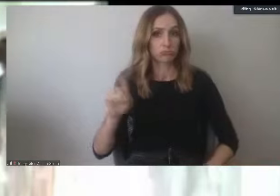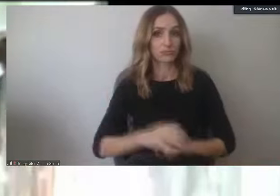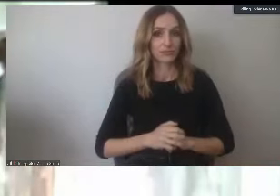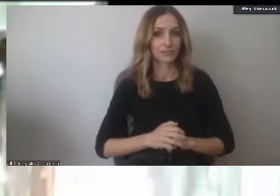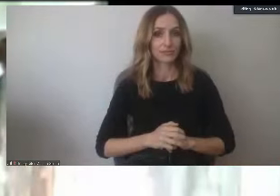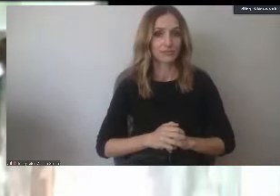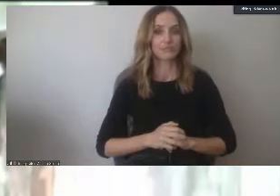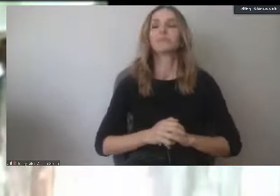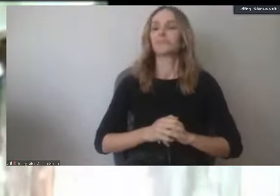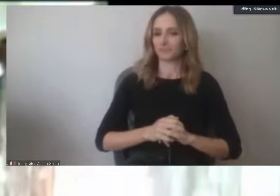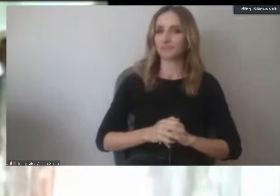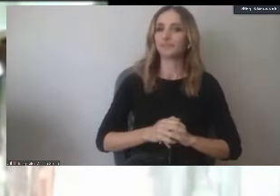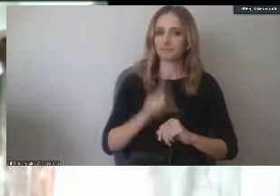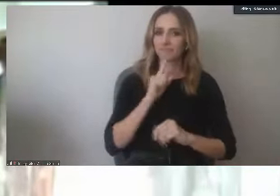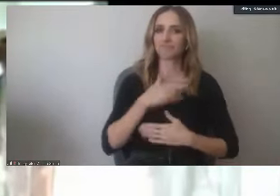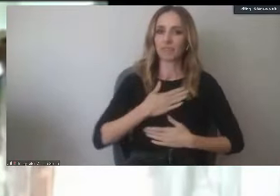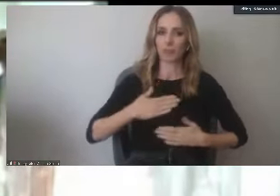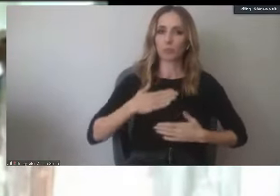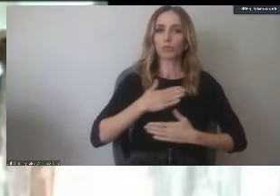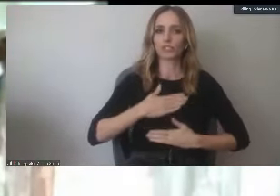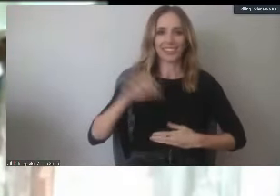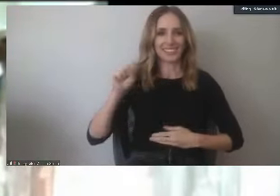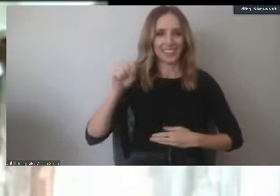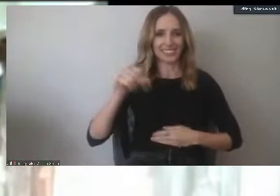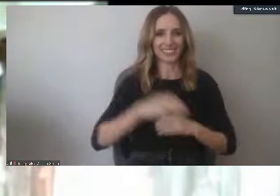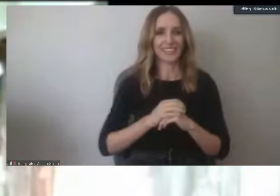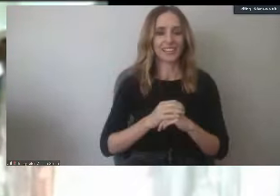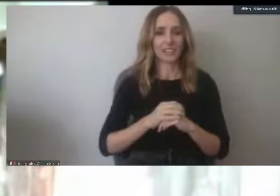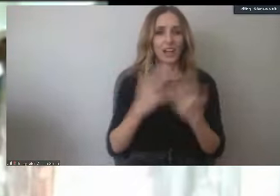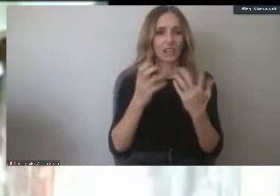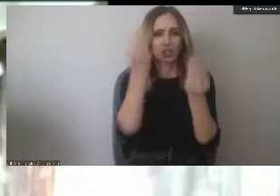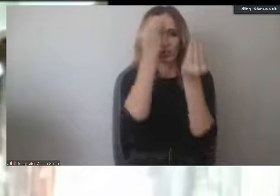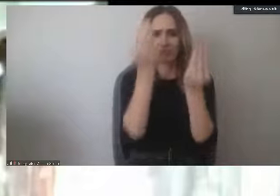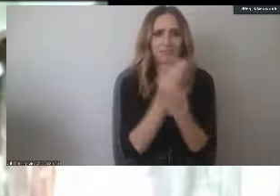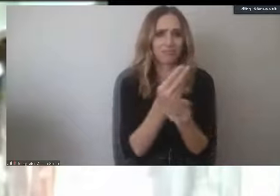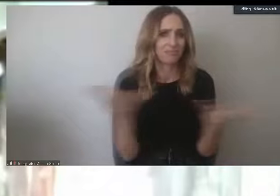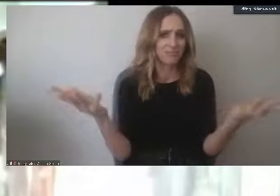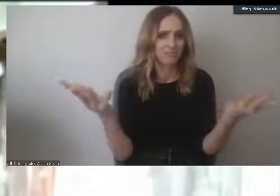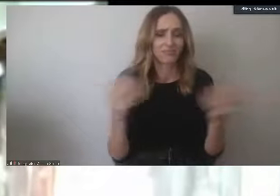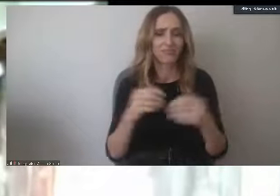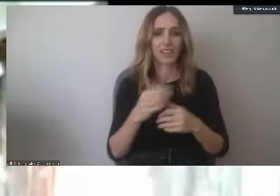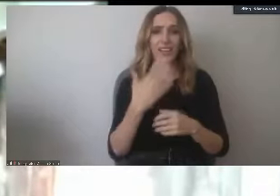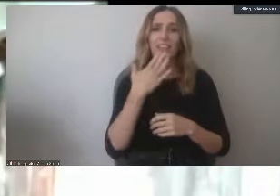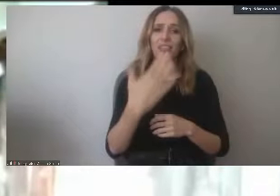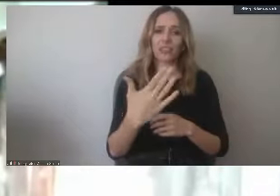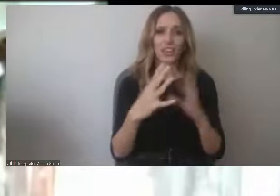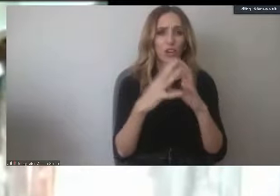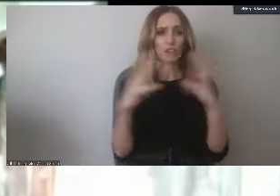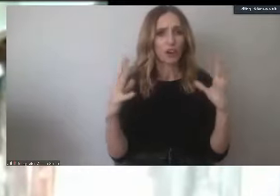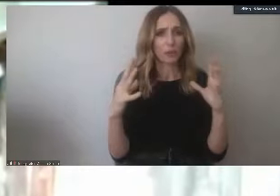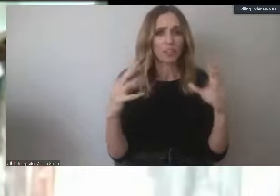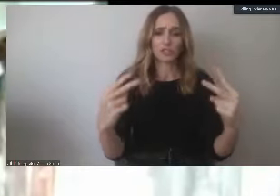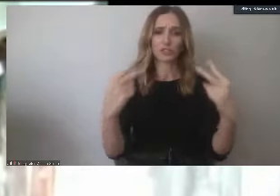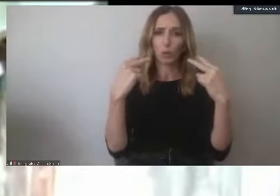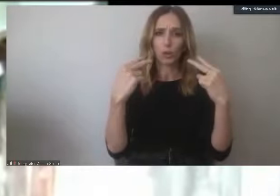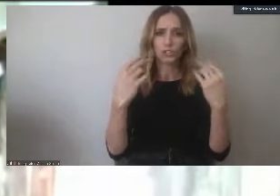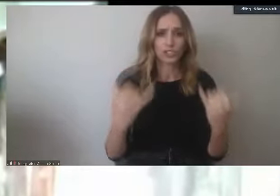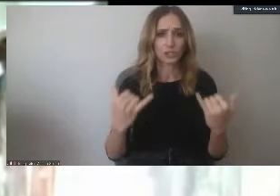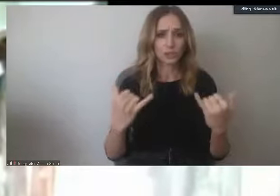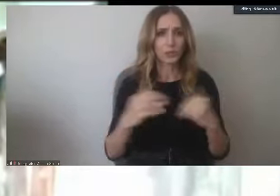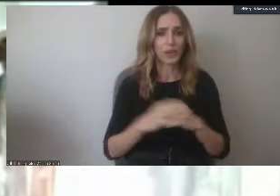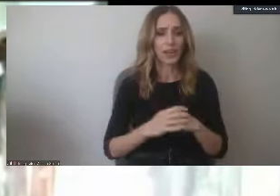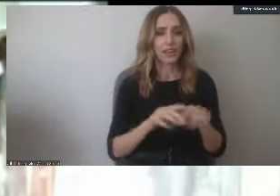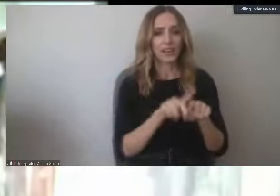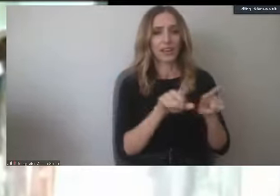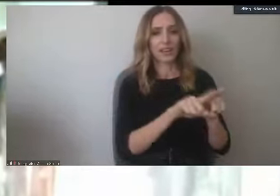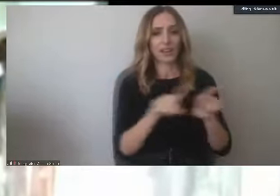Dr. Julie, I appreciate that I do. I just wanted to let everybody know on this panel, thank you very much for tuning in. I also would like